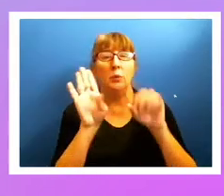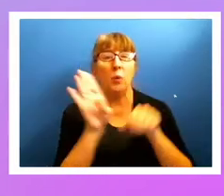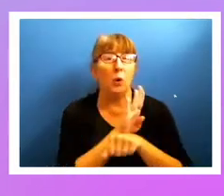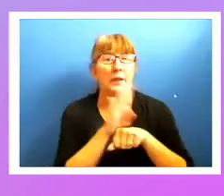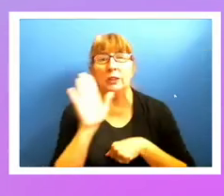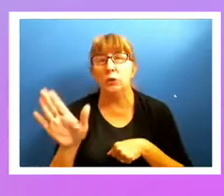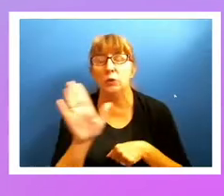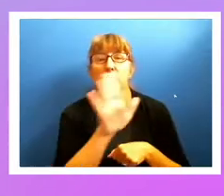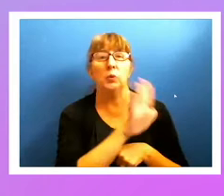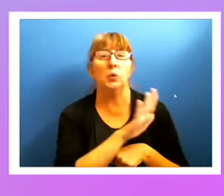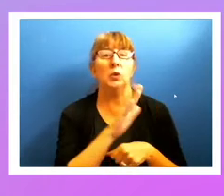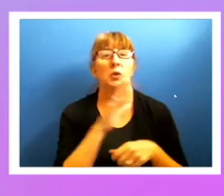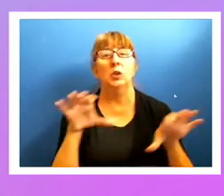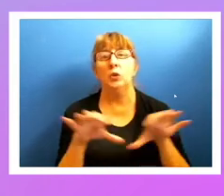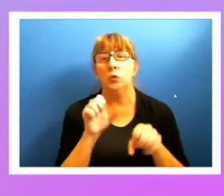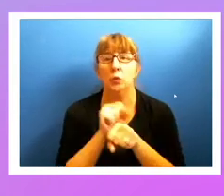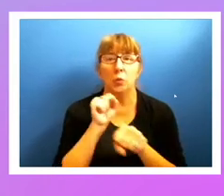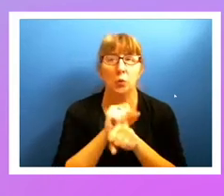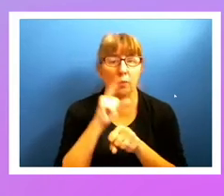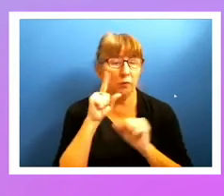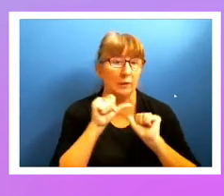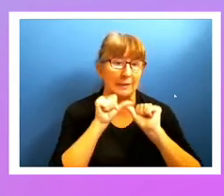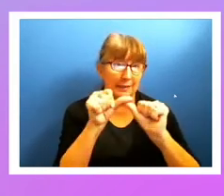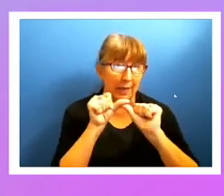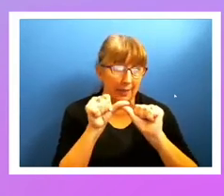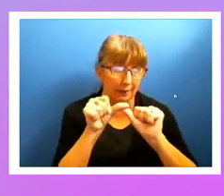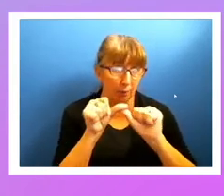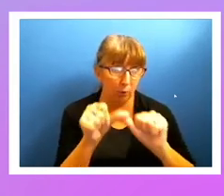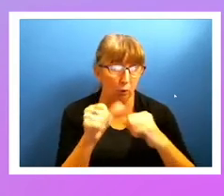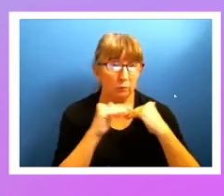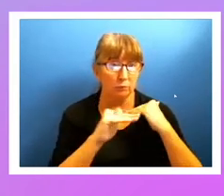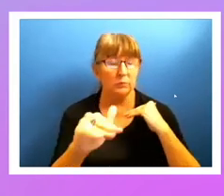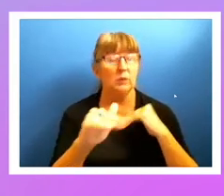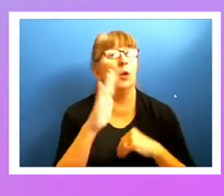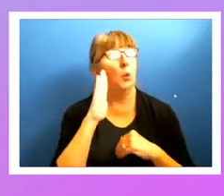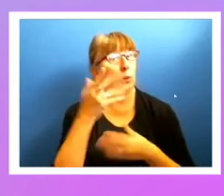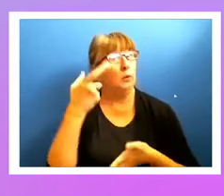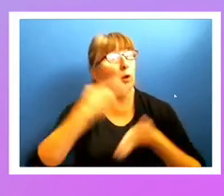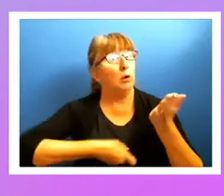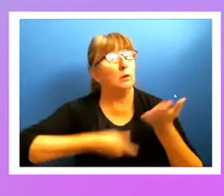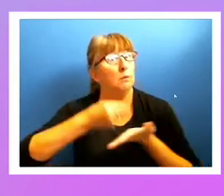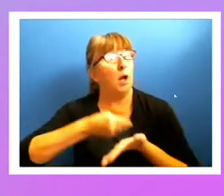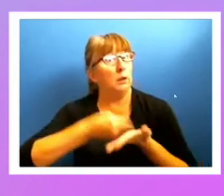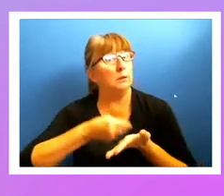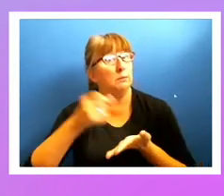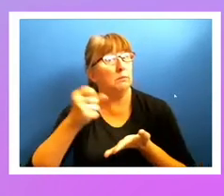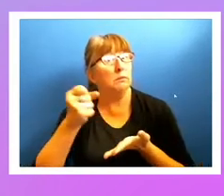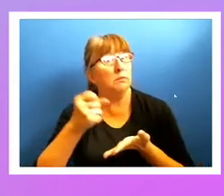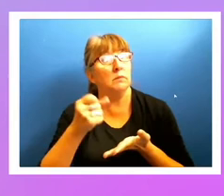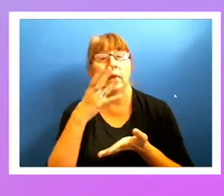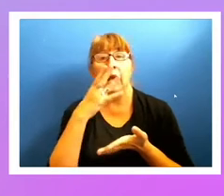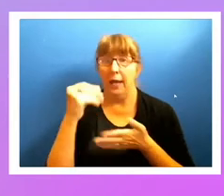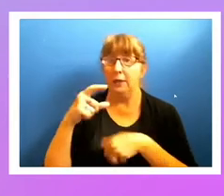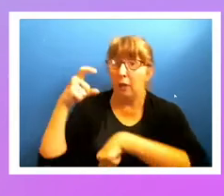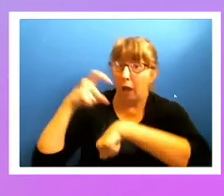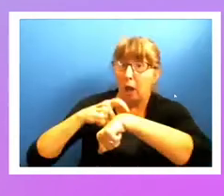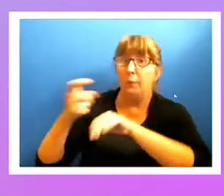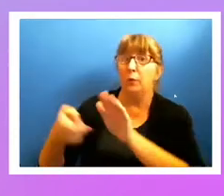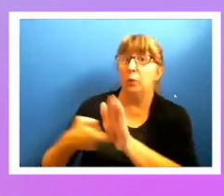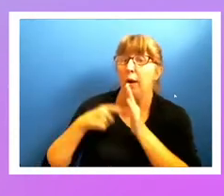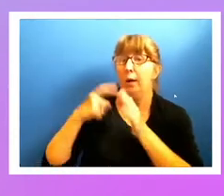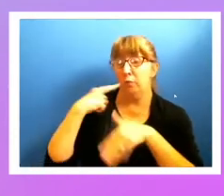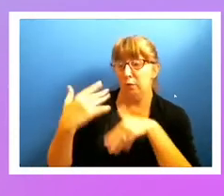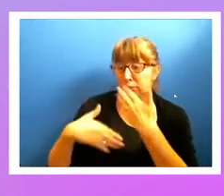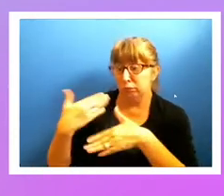you know, do the work to make it sustainable, it's going to cost, you know, money and time to do that and money and time